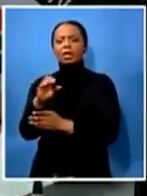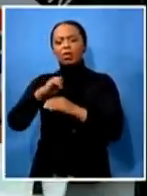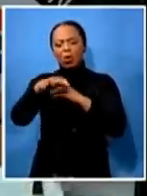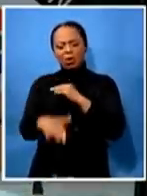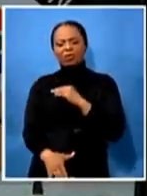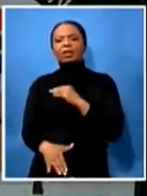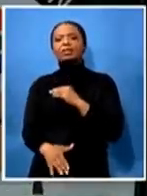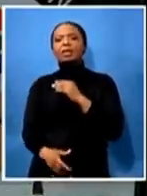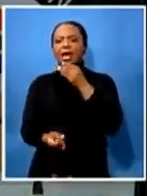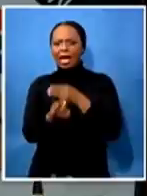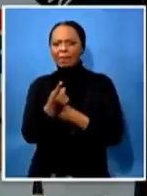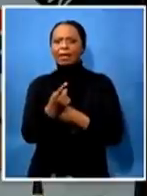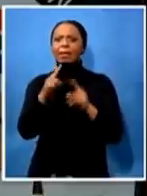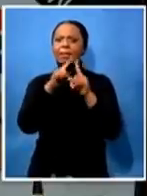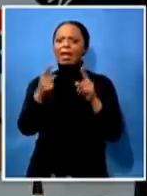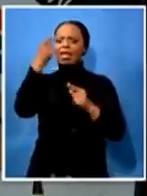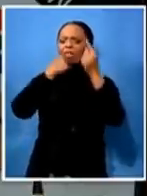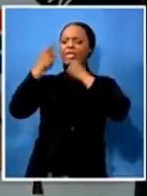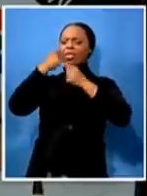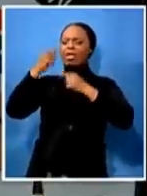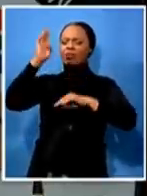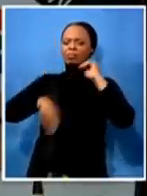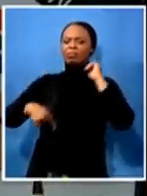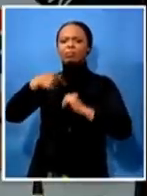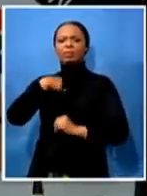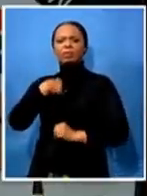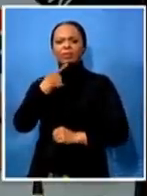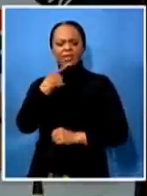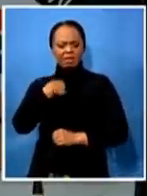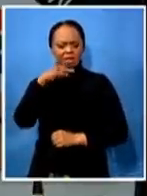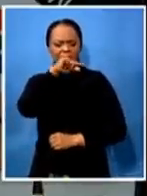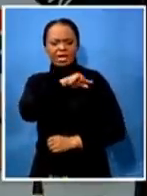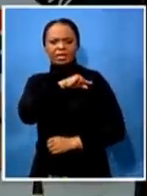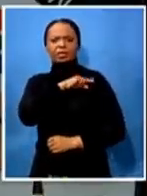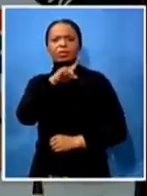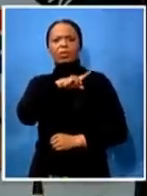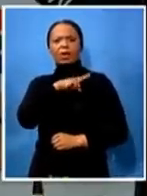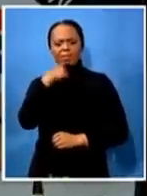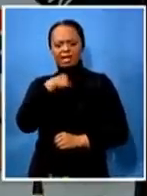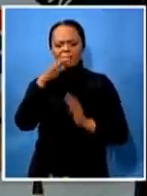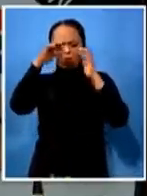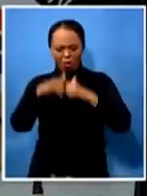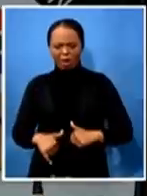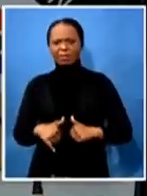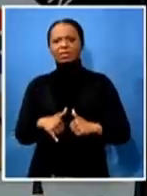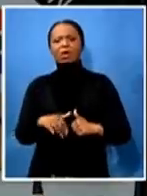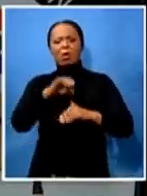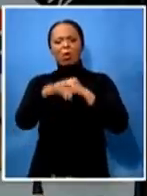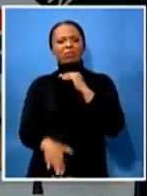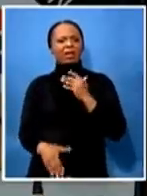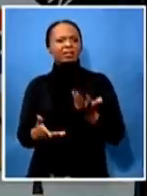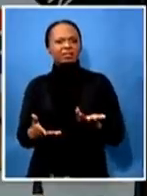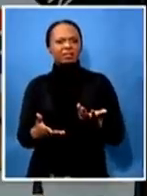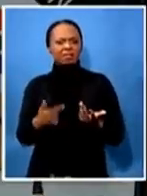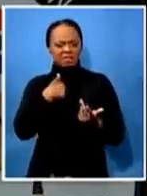some in the media for intending to collapse the conference for having called for a recount and many other accusations even